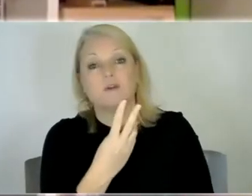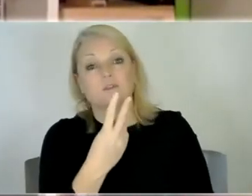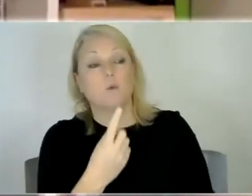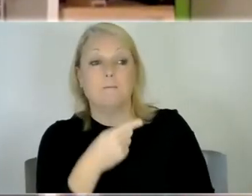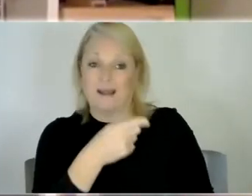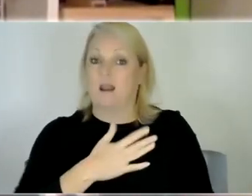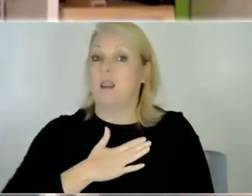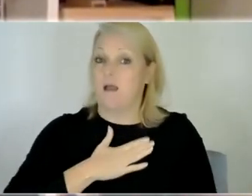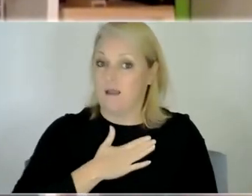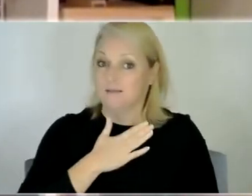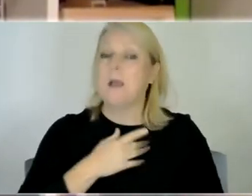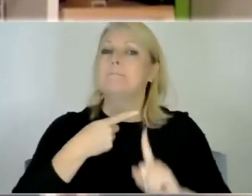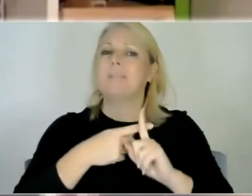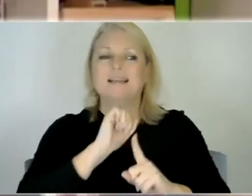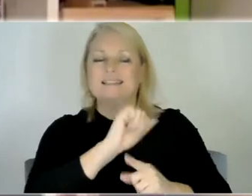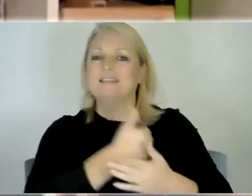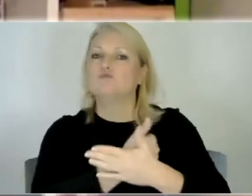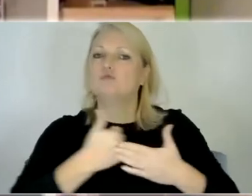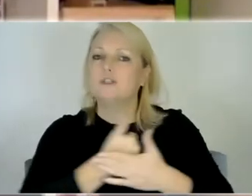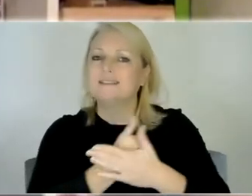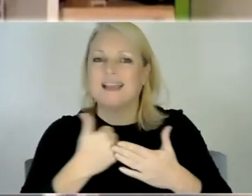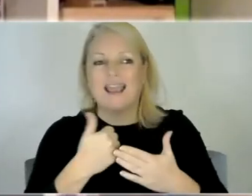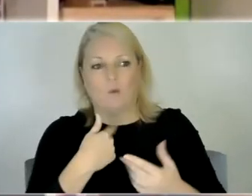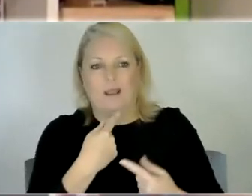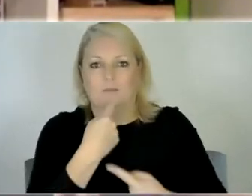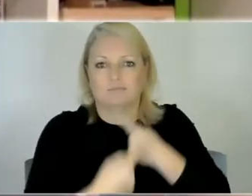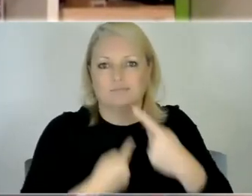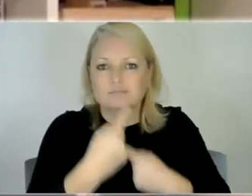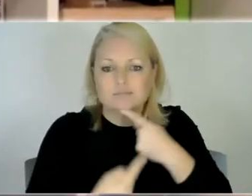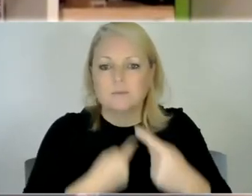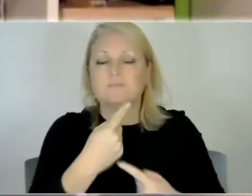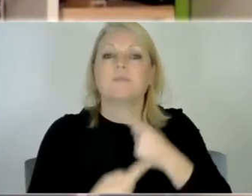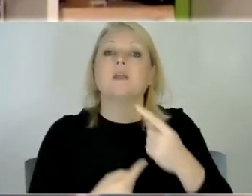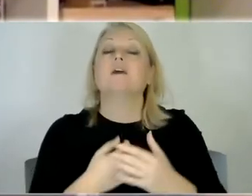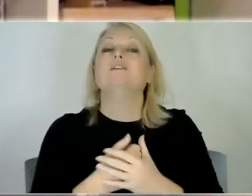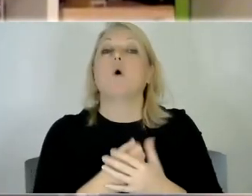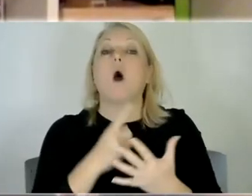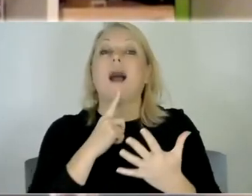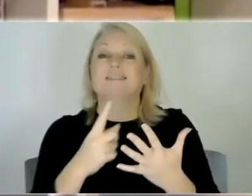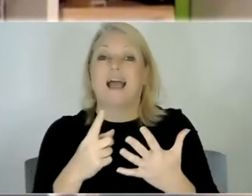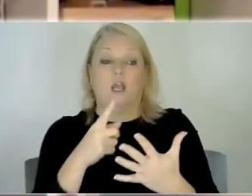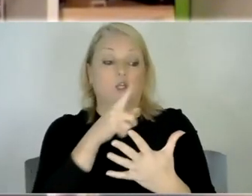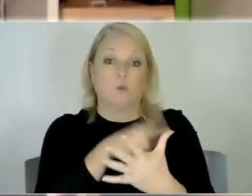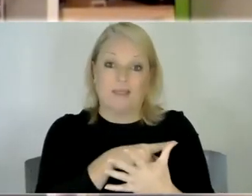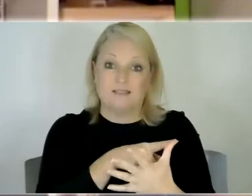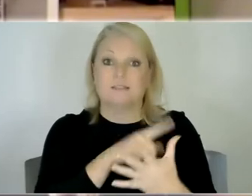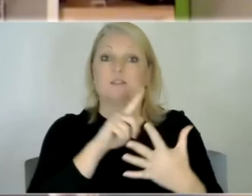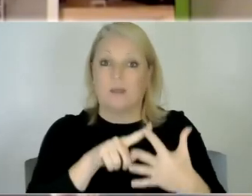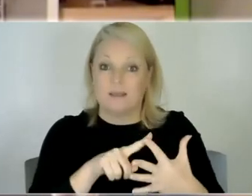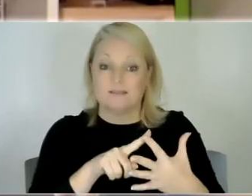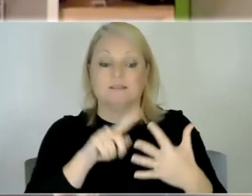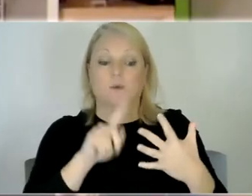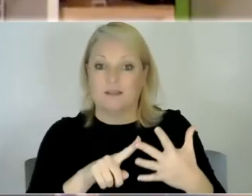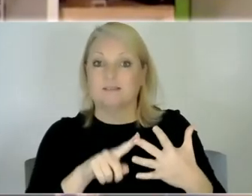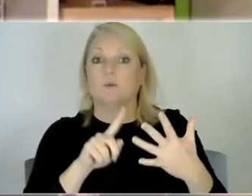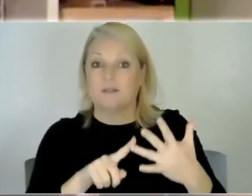his routine for where he's going so i have to count out on my fingers what it is that he's going to do so as soon